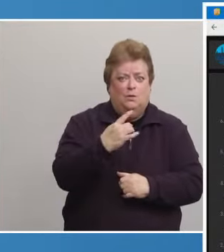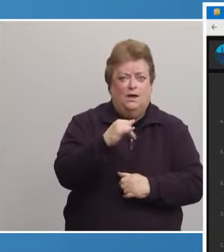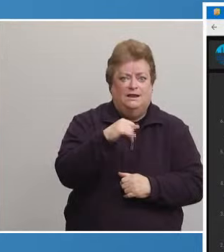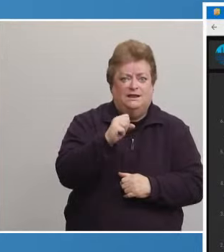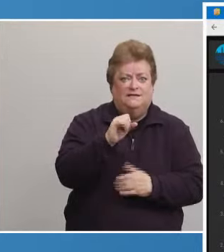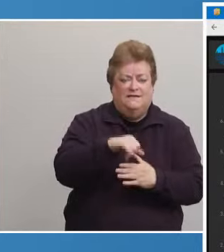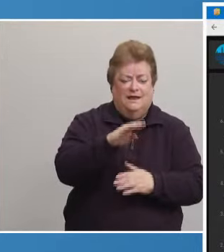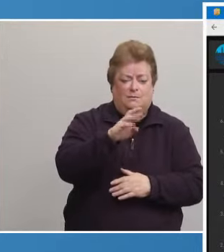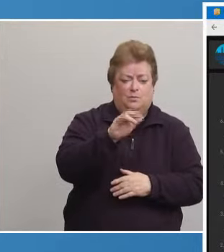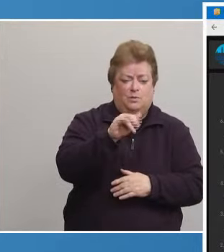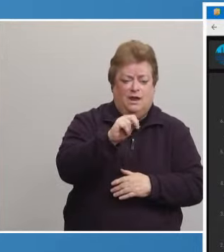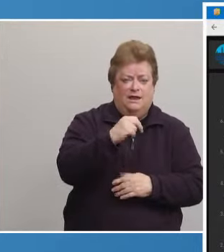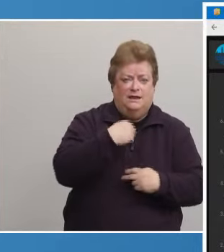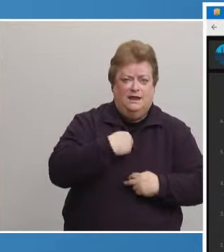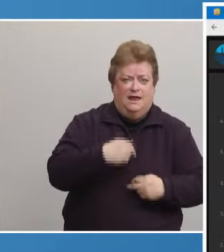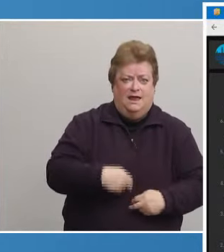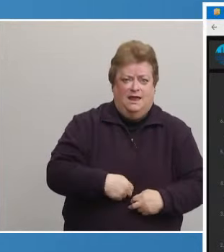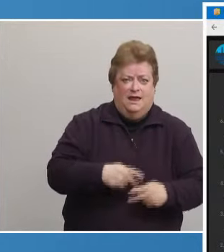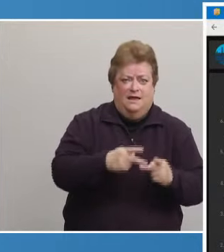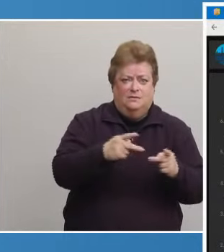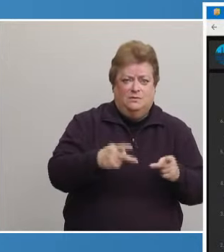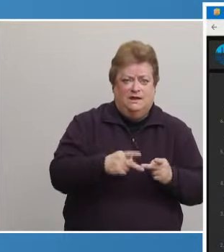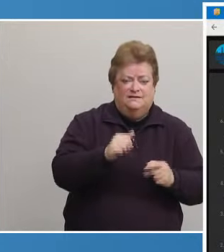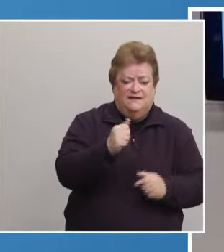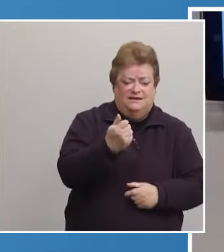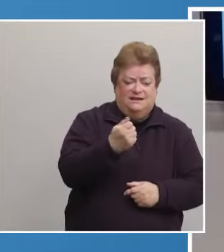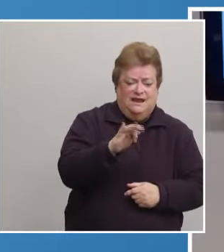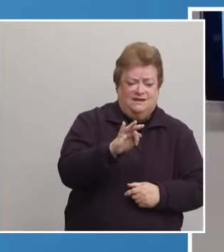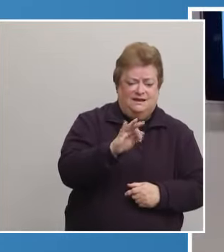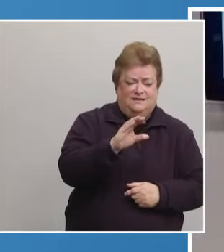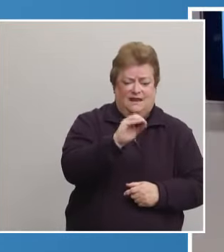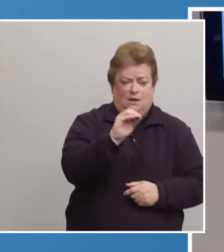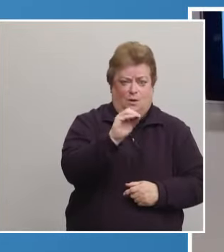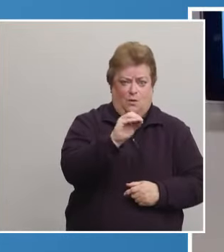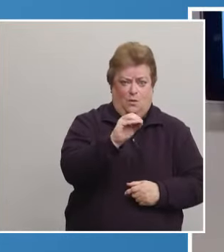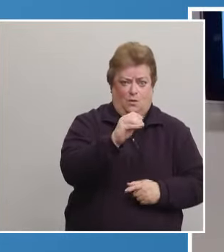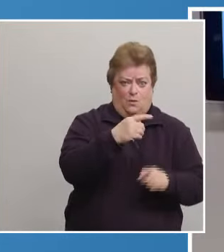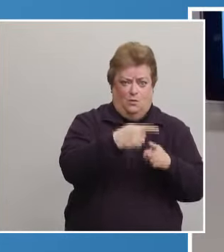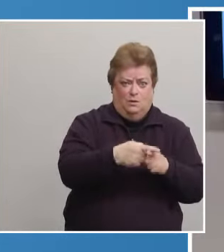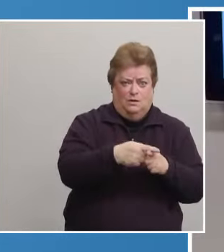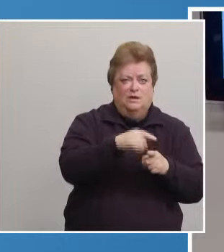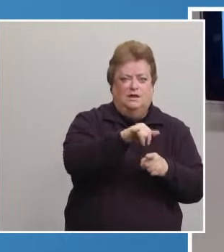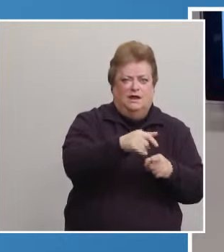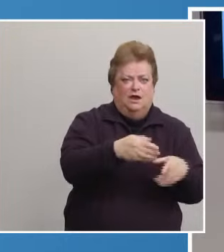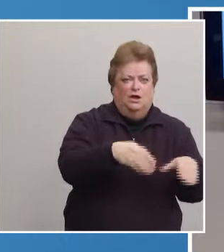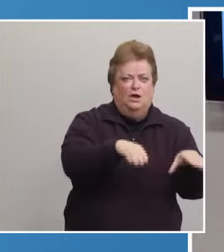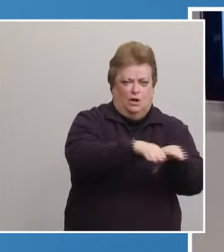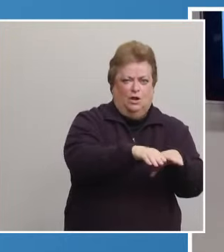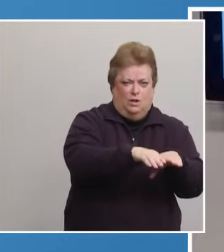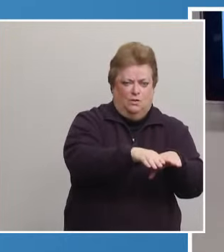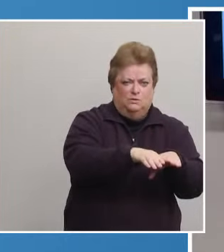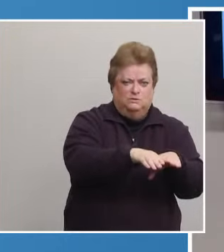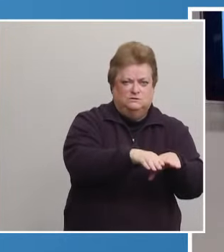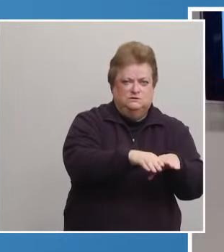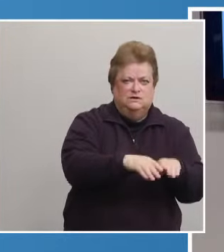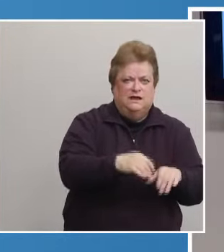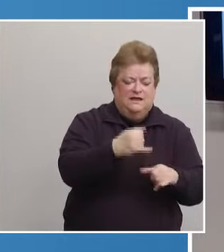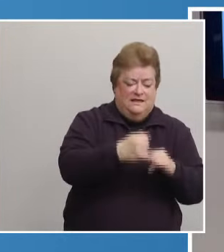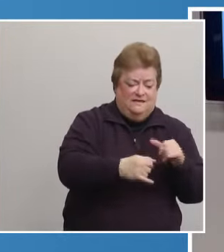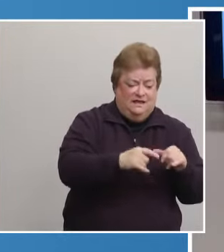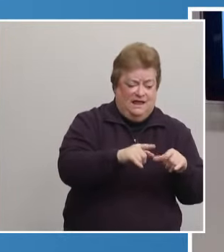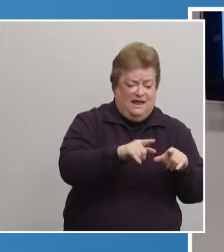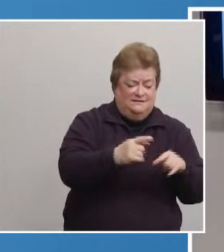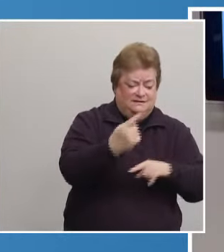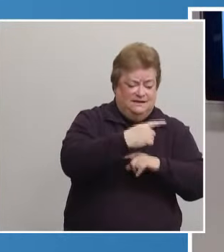is that Bryan Health site at 19th and 0 is closing. The last day for